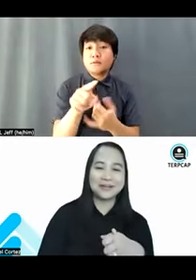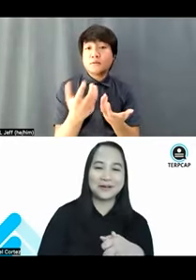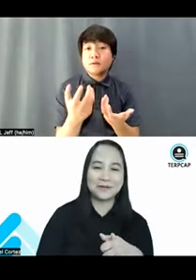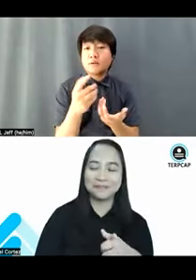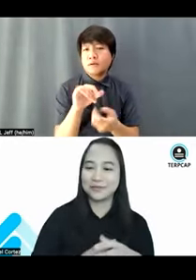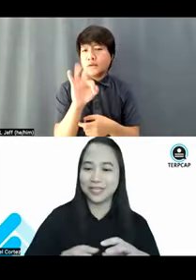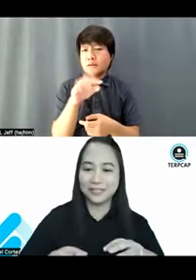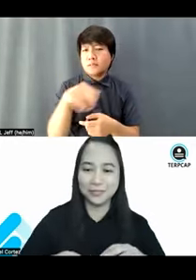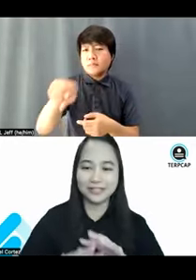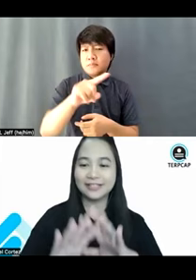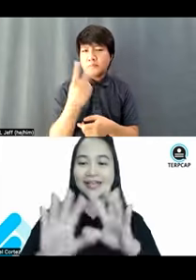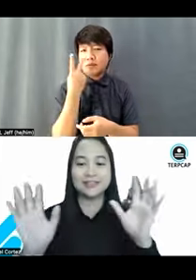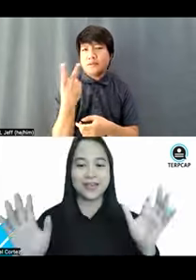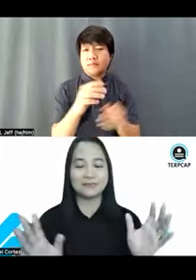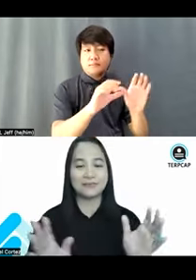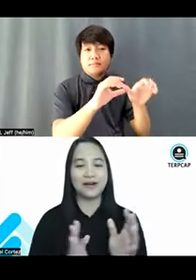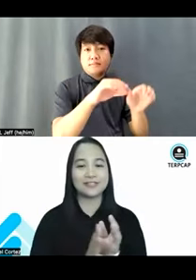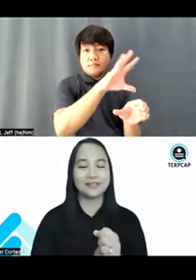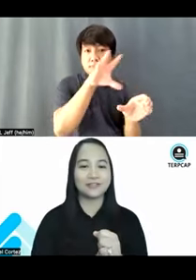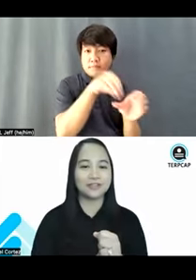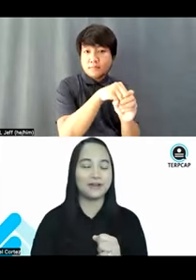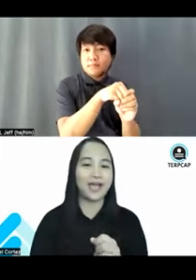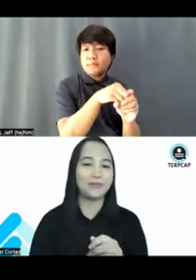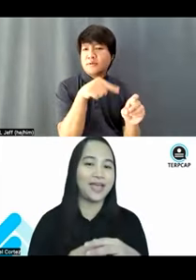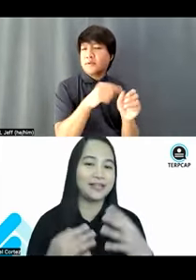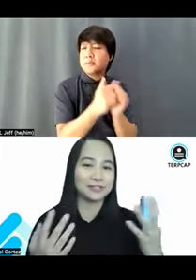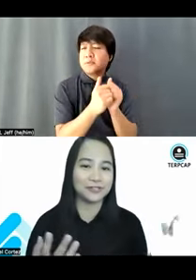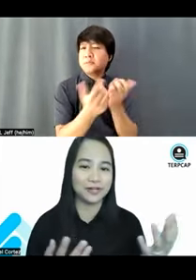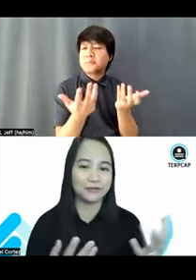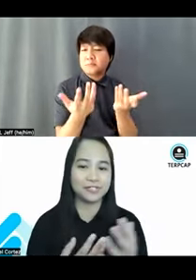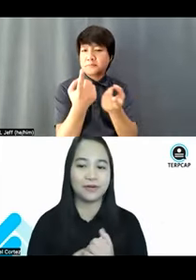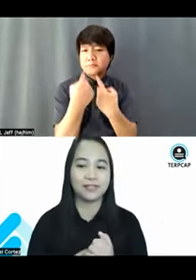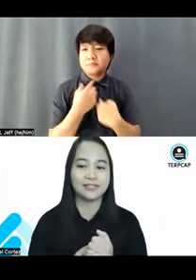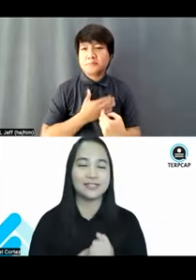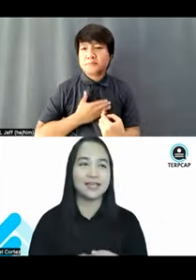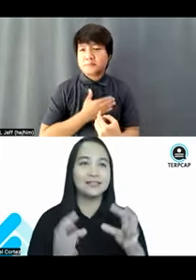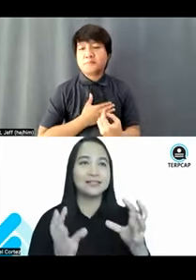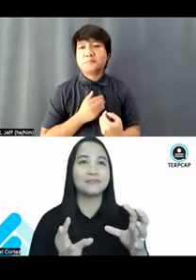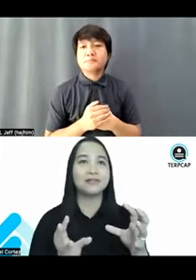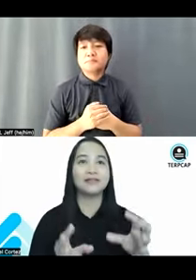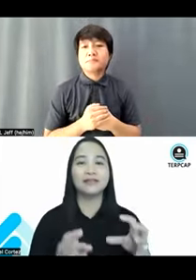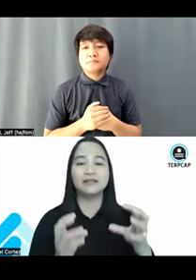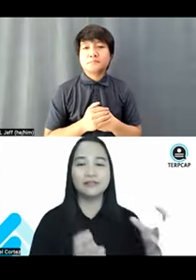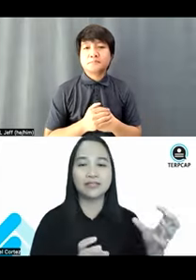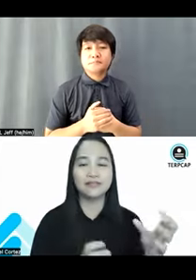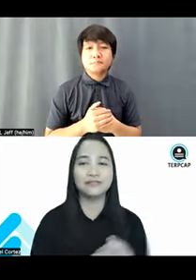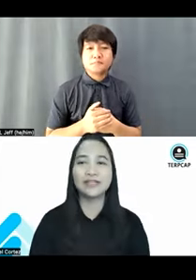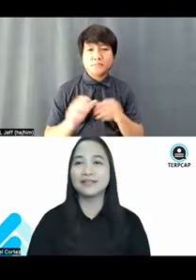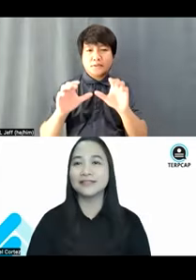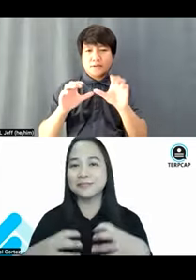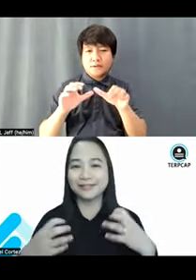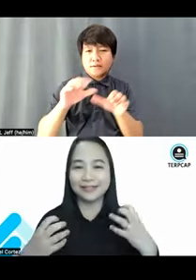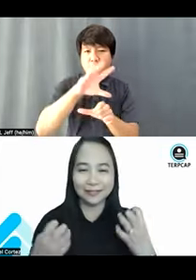we can utilize the chat box to share our answers or responses, disability inclusive,